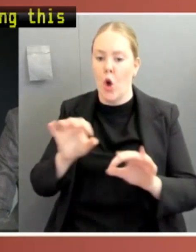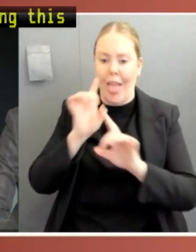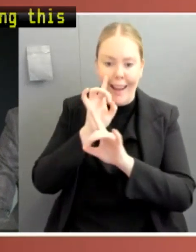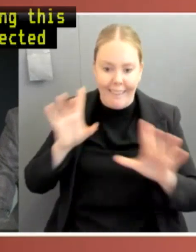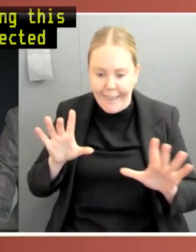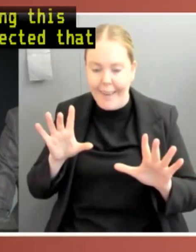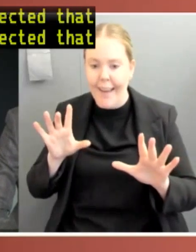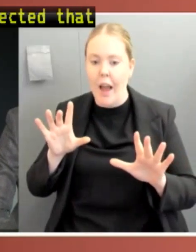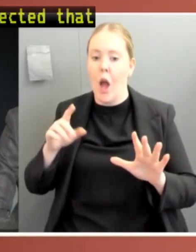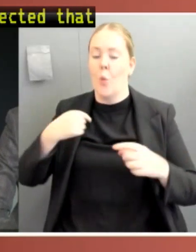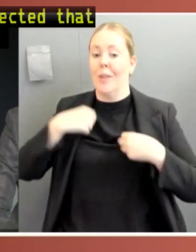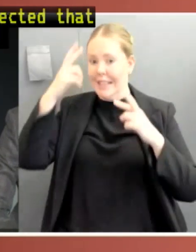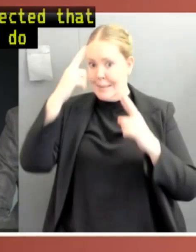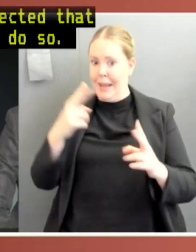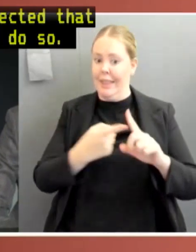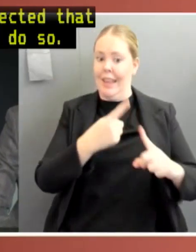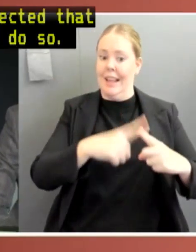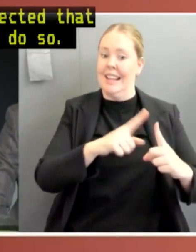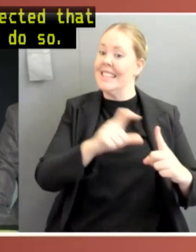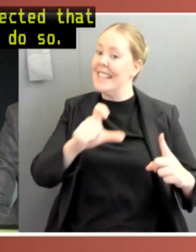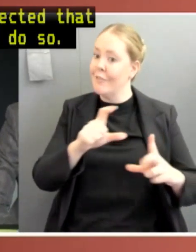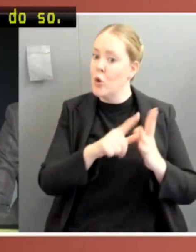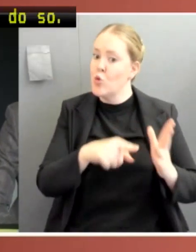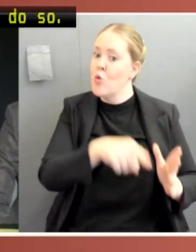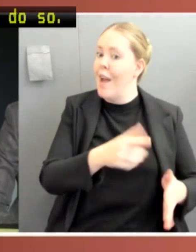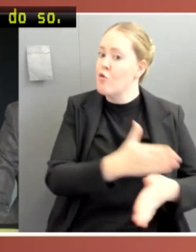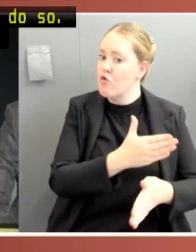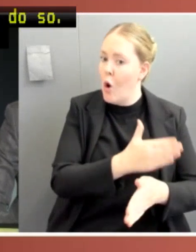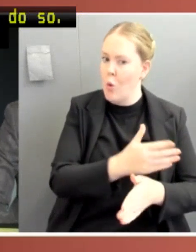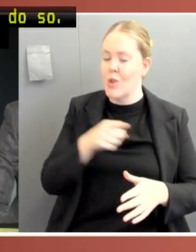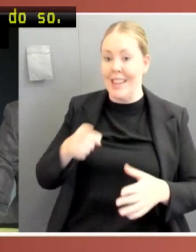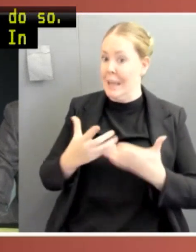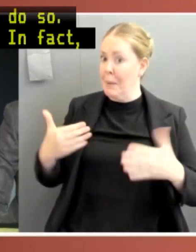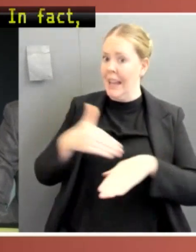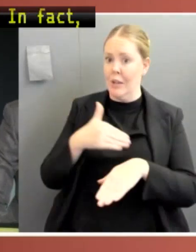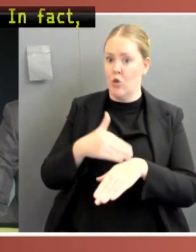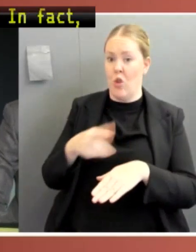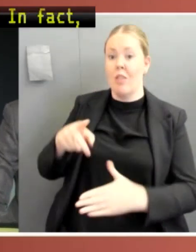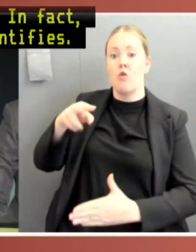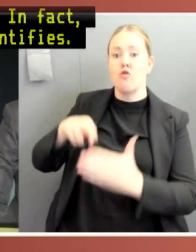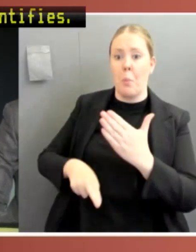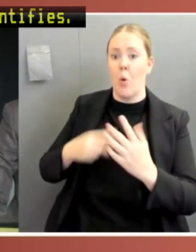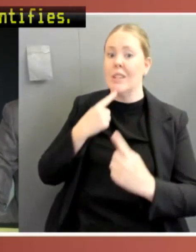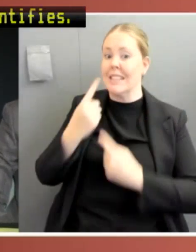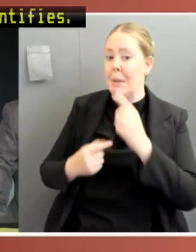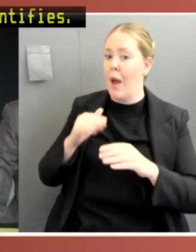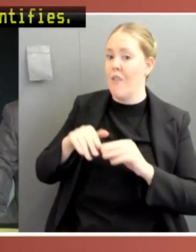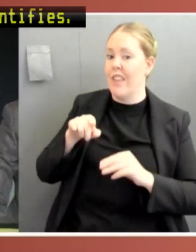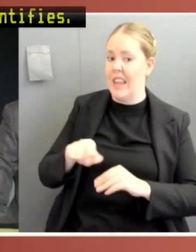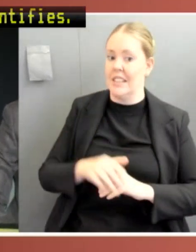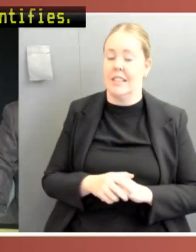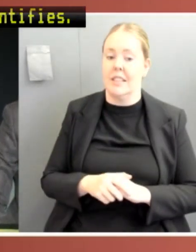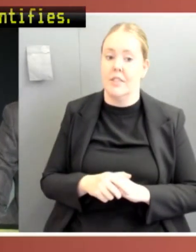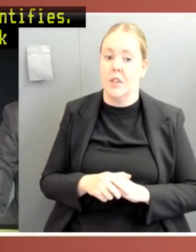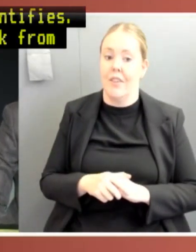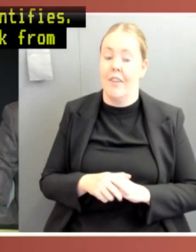problems. And, in fact, that's what the report identifies. And even if we take a step back from that quite extreme measure of the multiple ministries, there are many